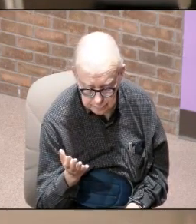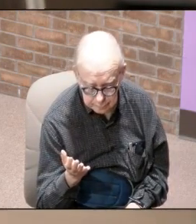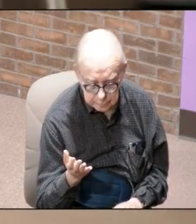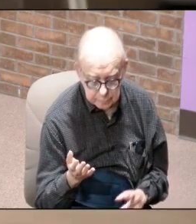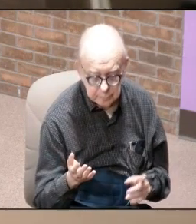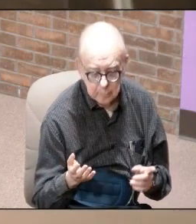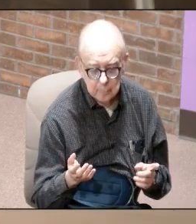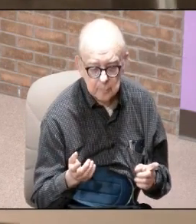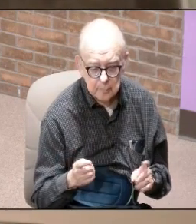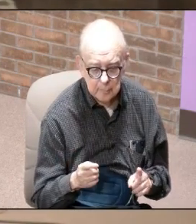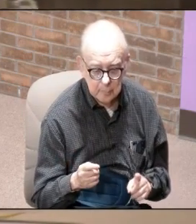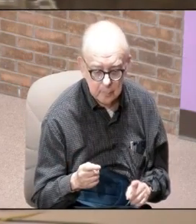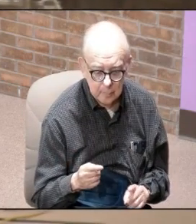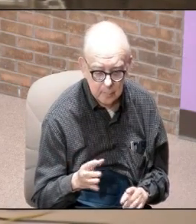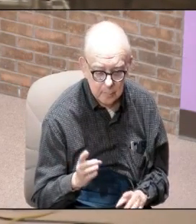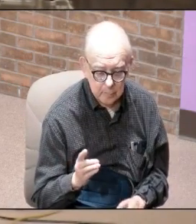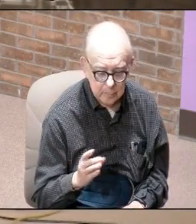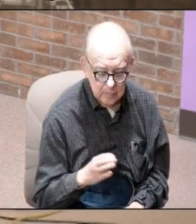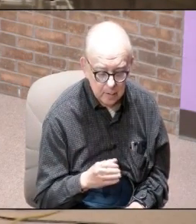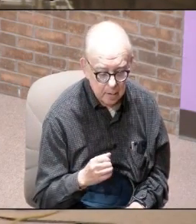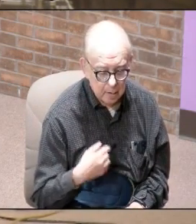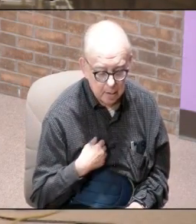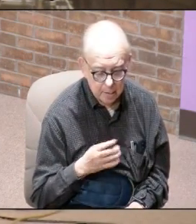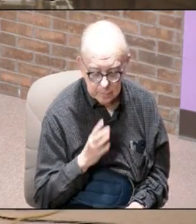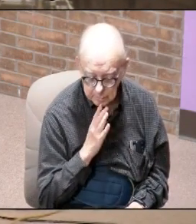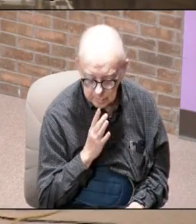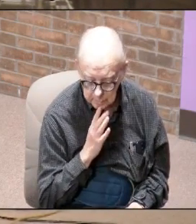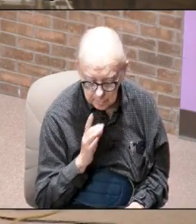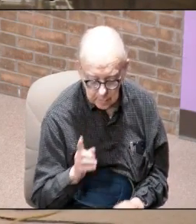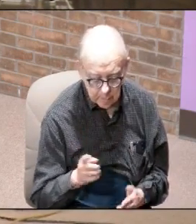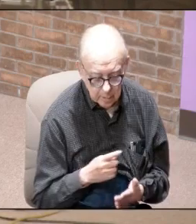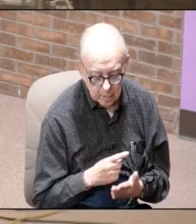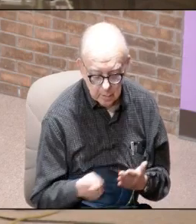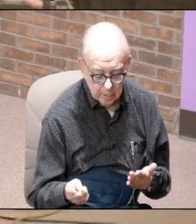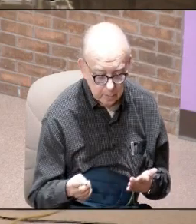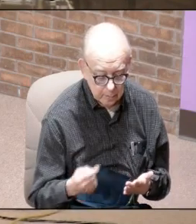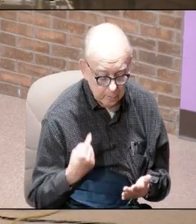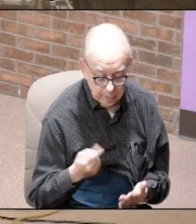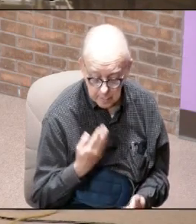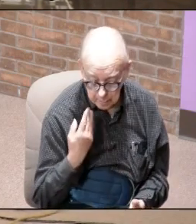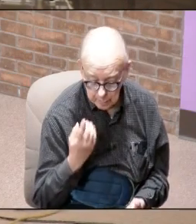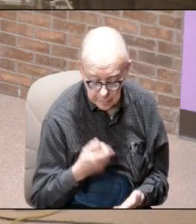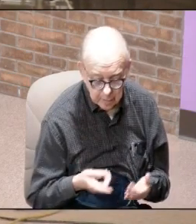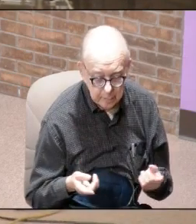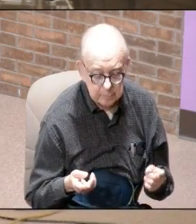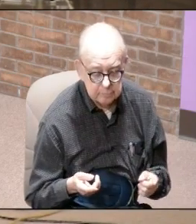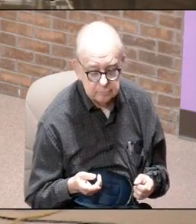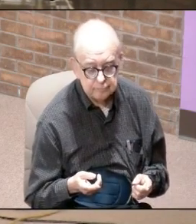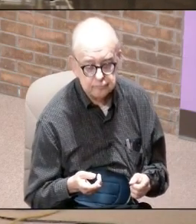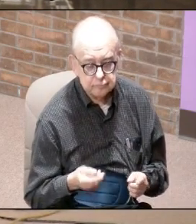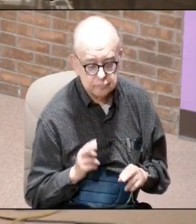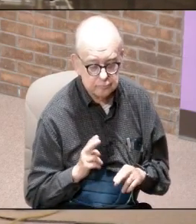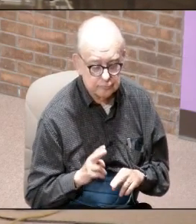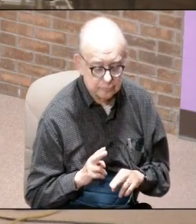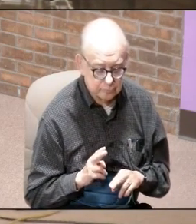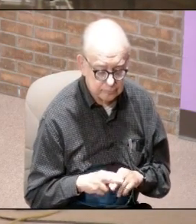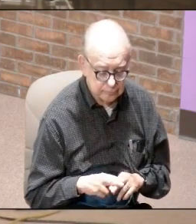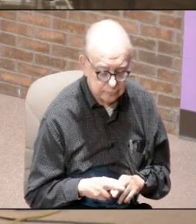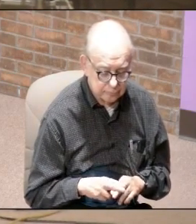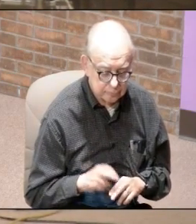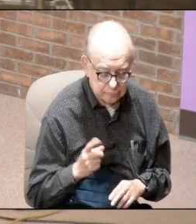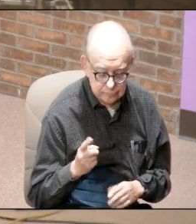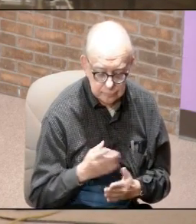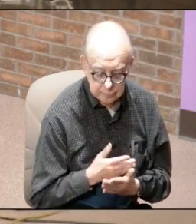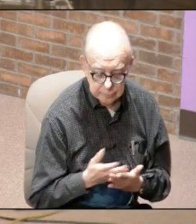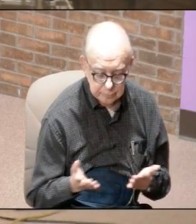when you know Diane and I were talking you know this week as things were going and we don't know what's going on what's happening and you're sitting there trying to figure everything out